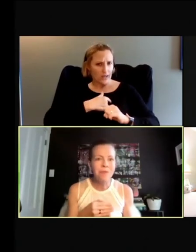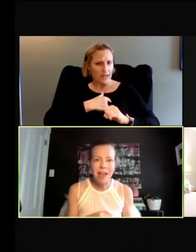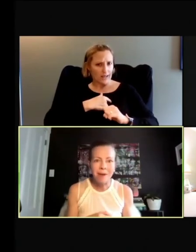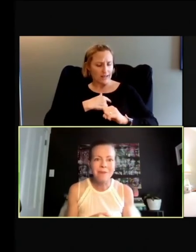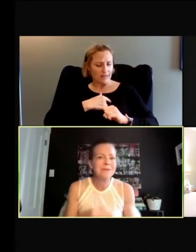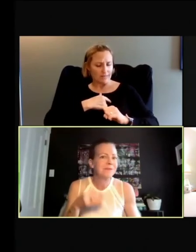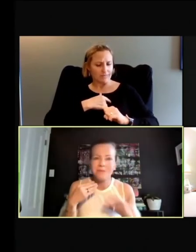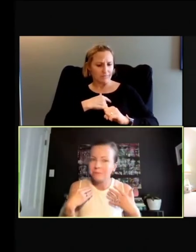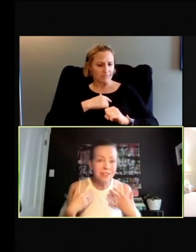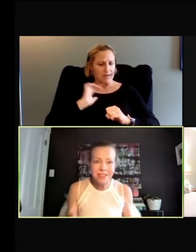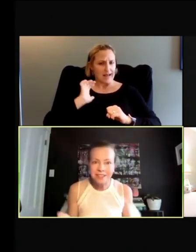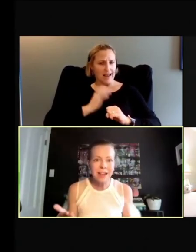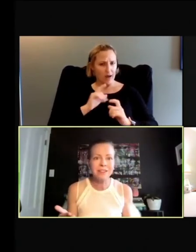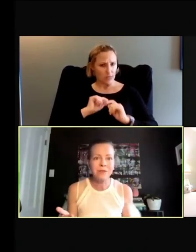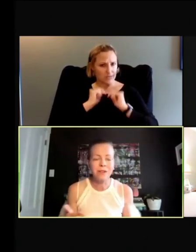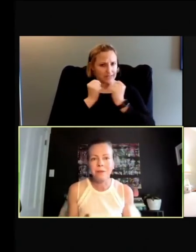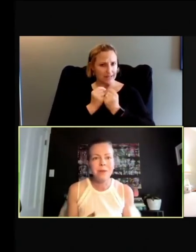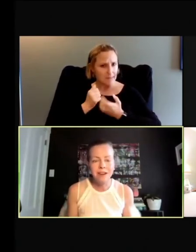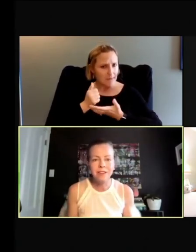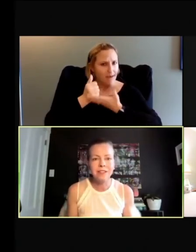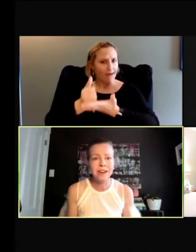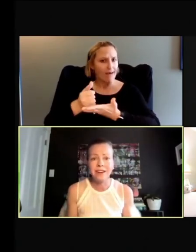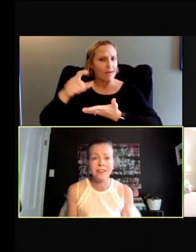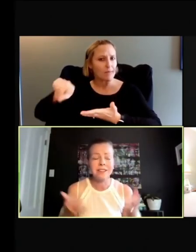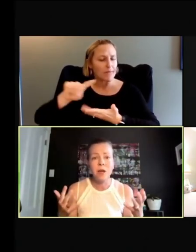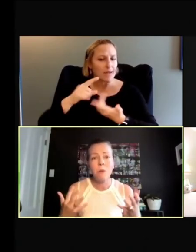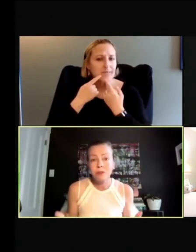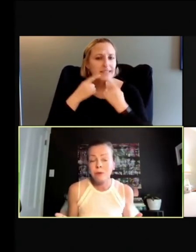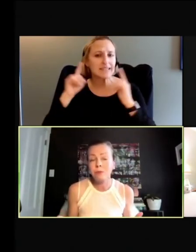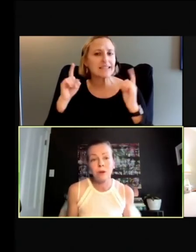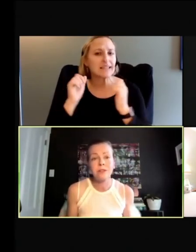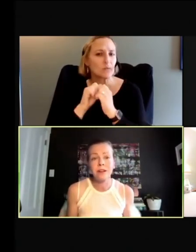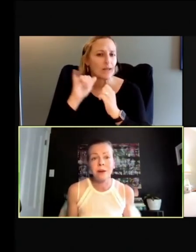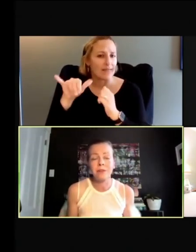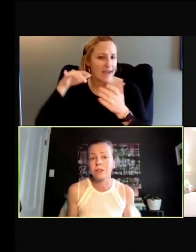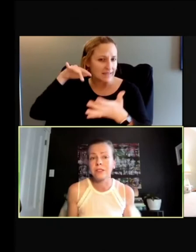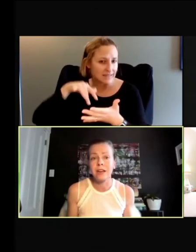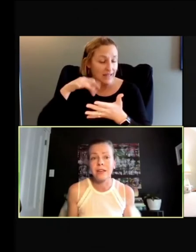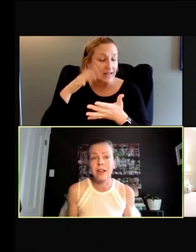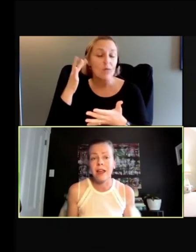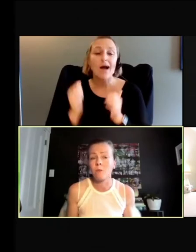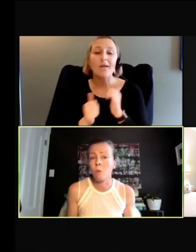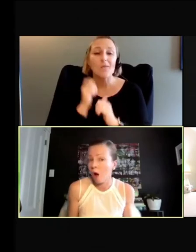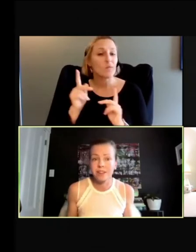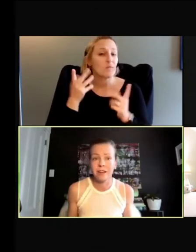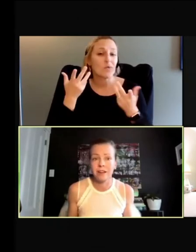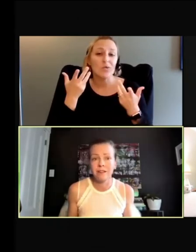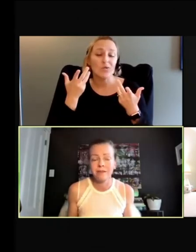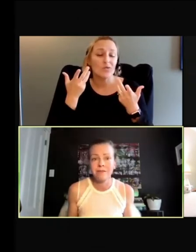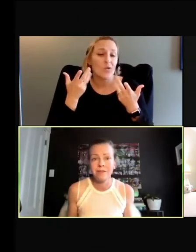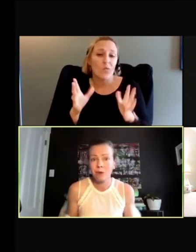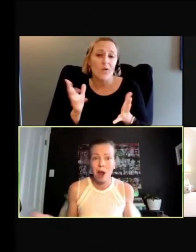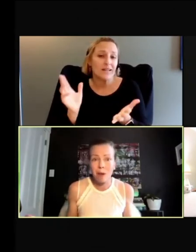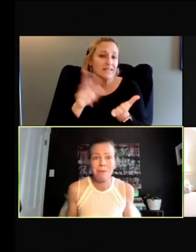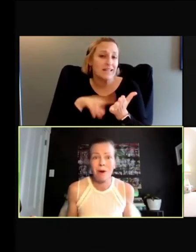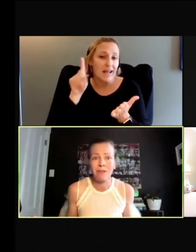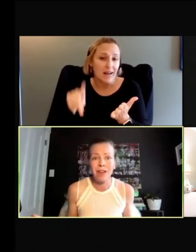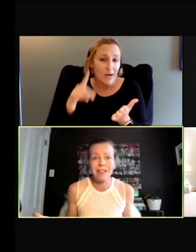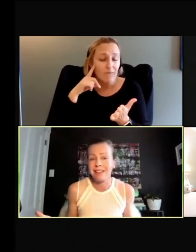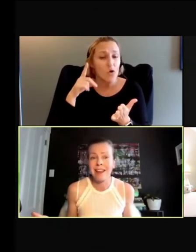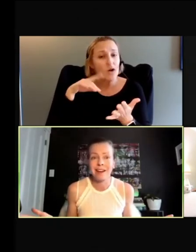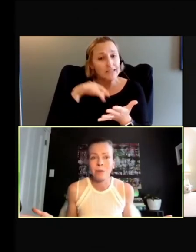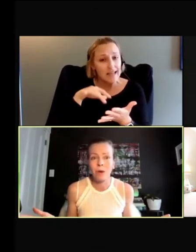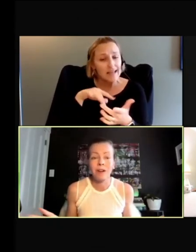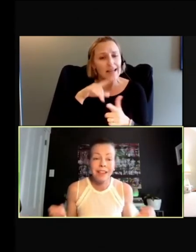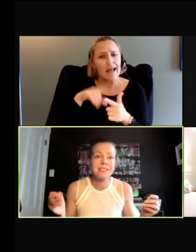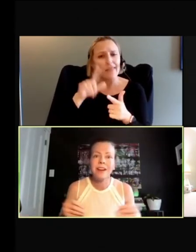help them be successful in being in the study? Because most people don't sign up for a study and want to, you know, not be part of